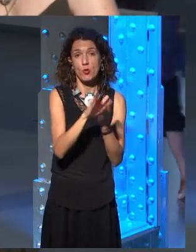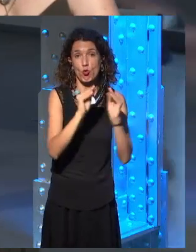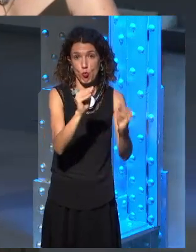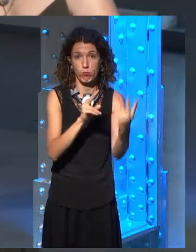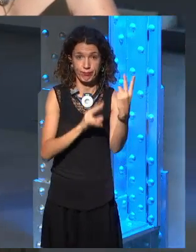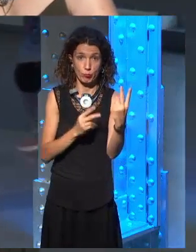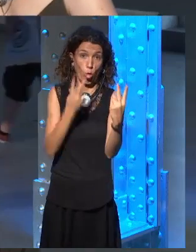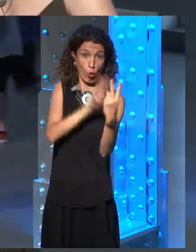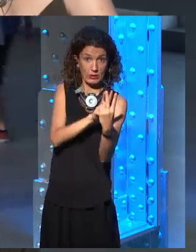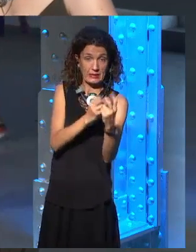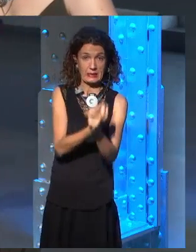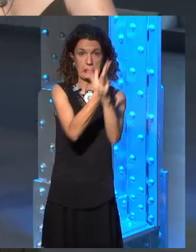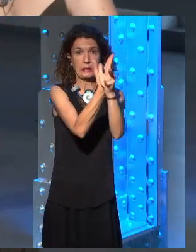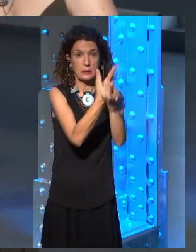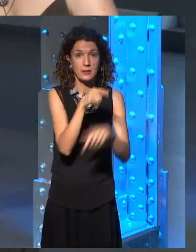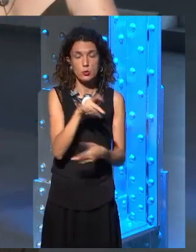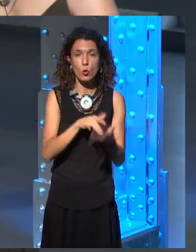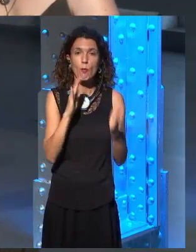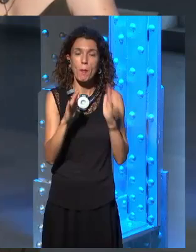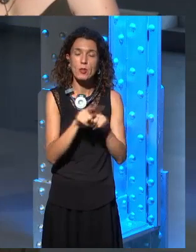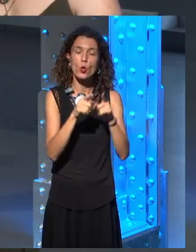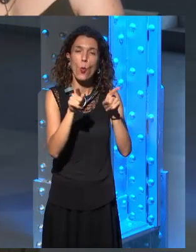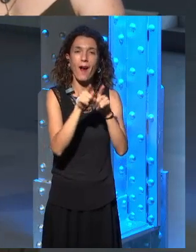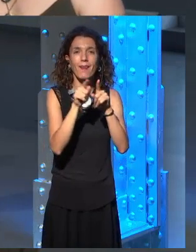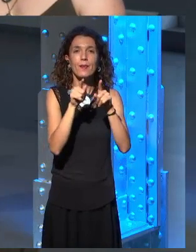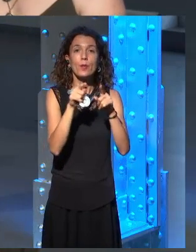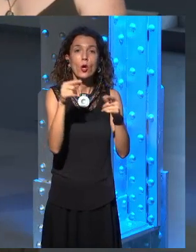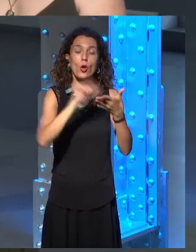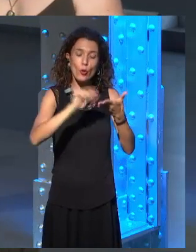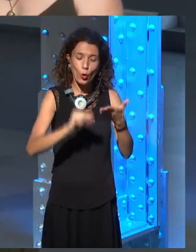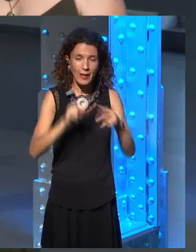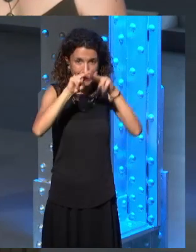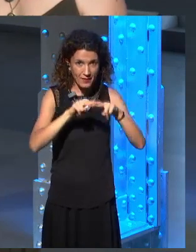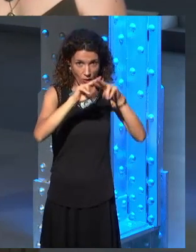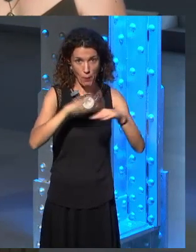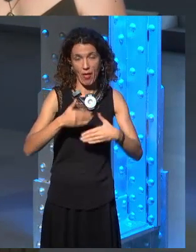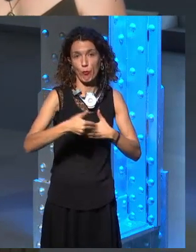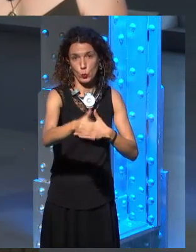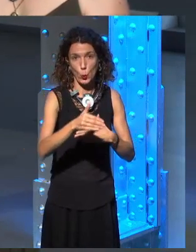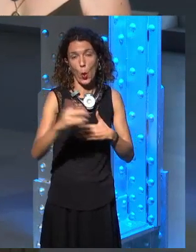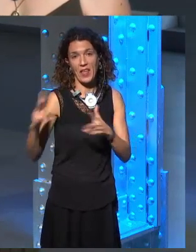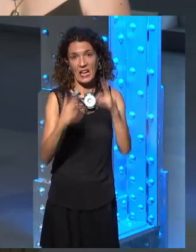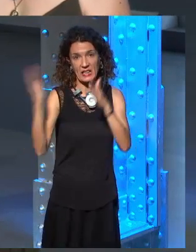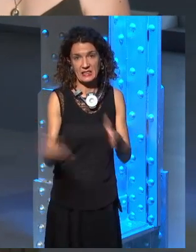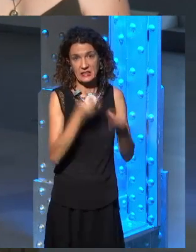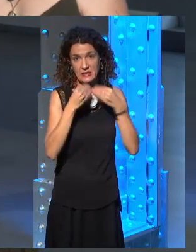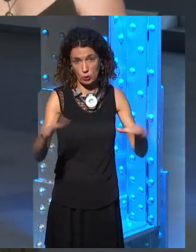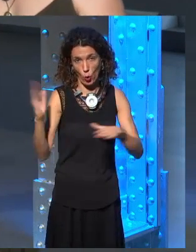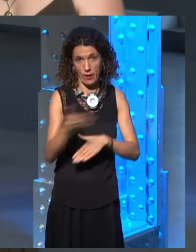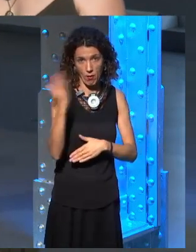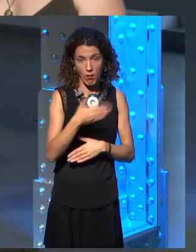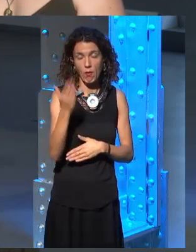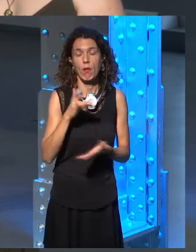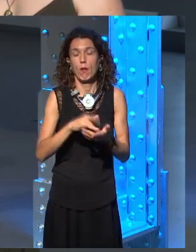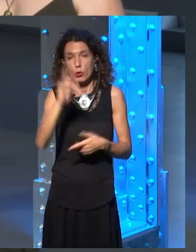of the notes that he had for later periods, in particular for the period where he is going to be writing the future Duncan egg